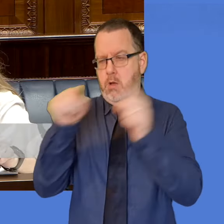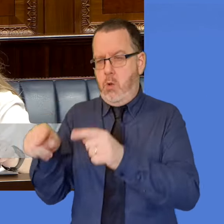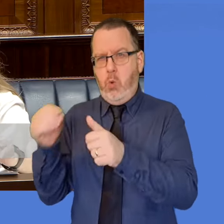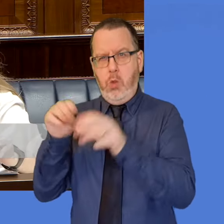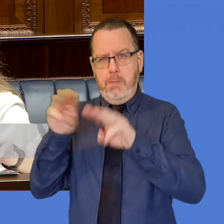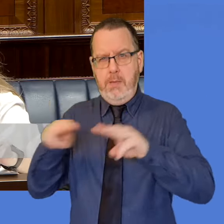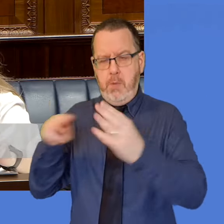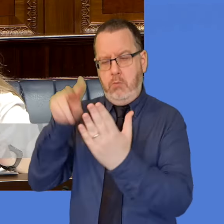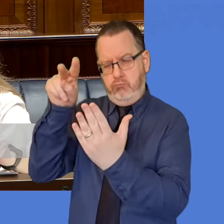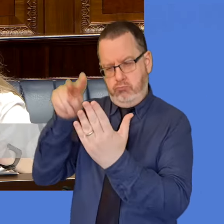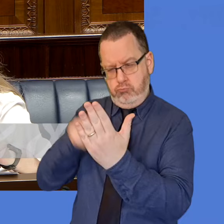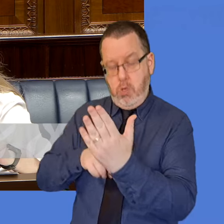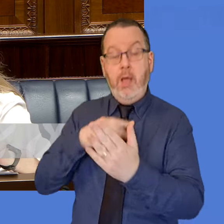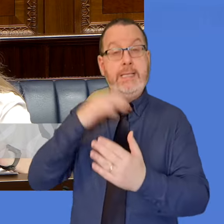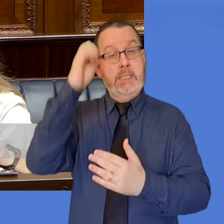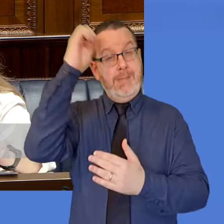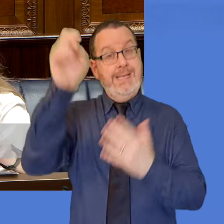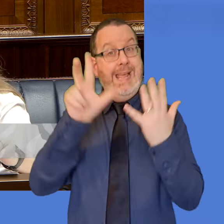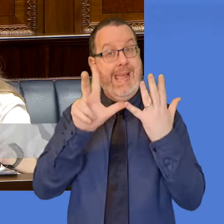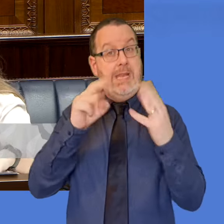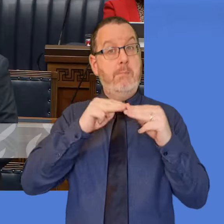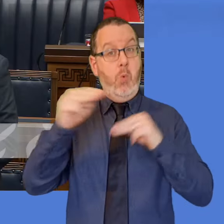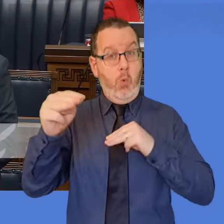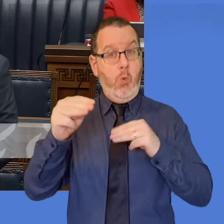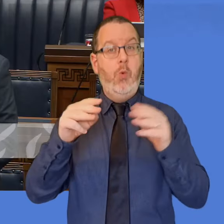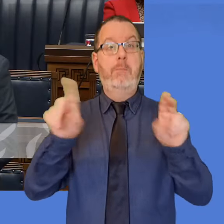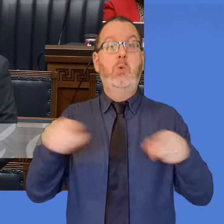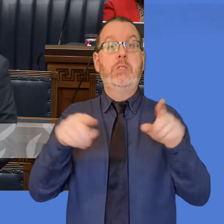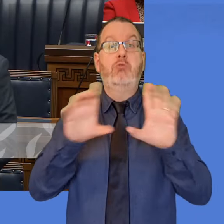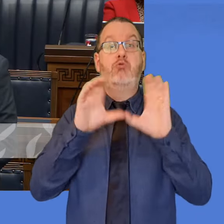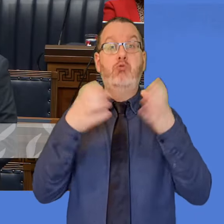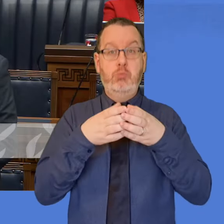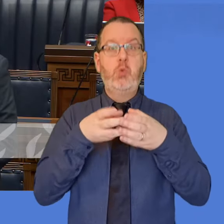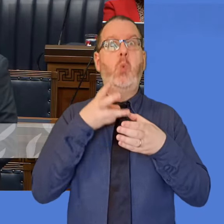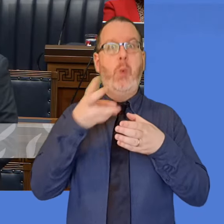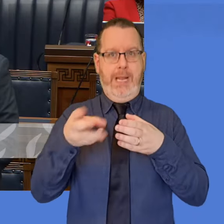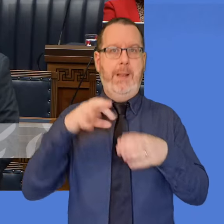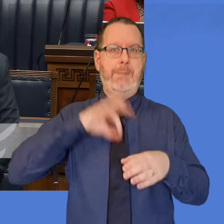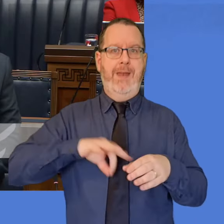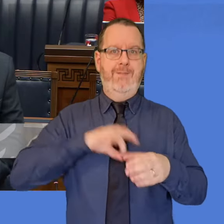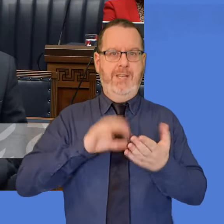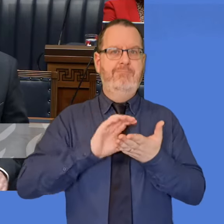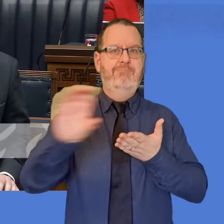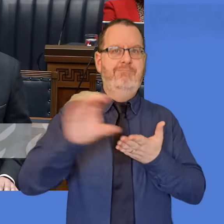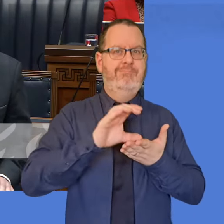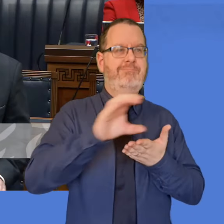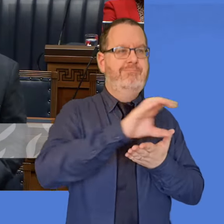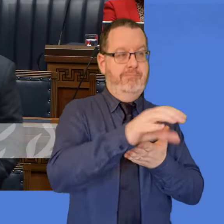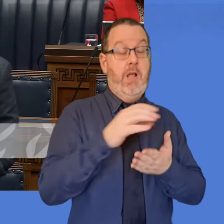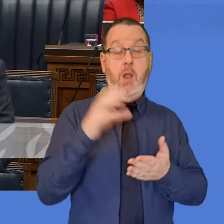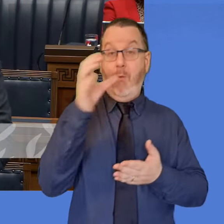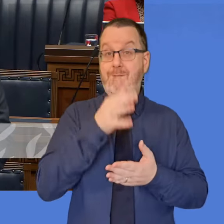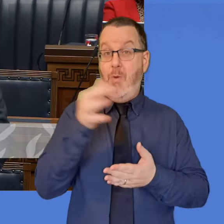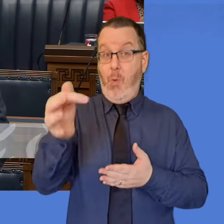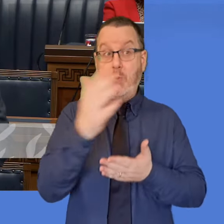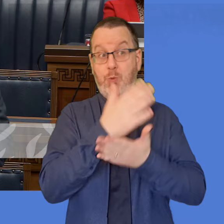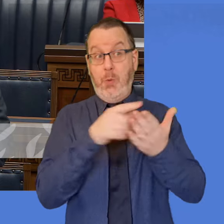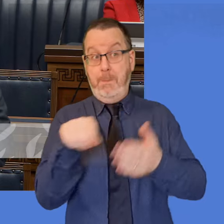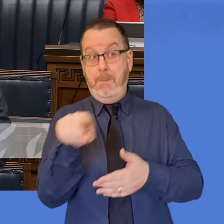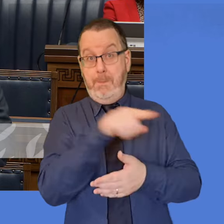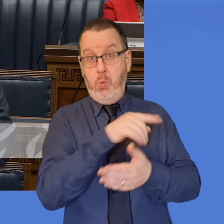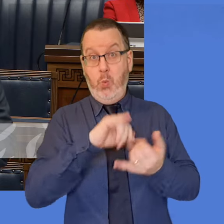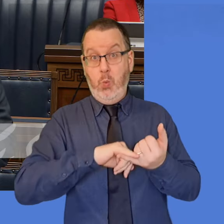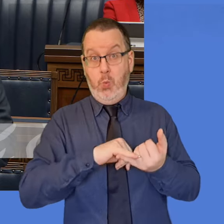I expect a further eight bands will now benefit from the decision that I have made, and I look forward to visiting some of those who have benefited